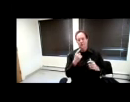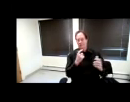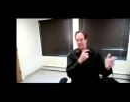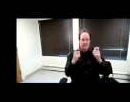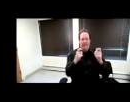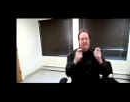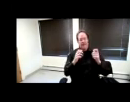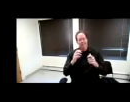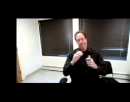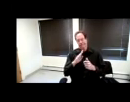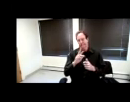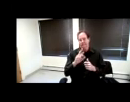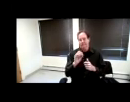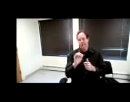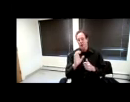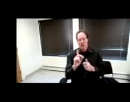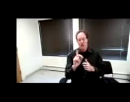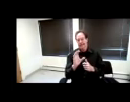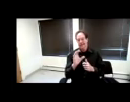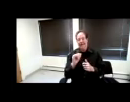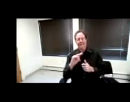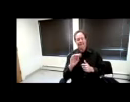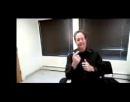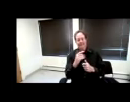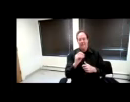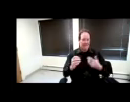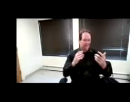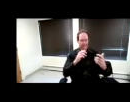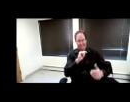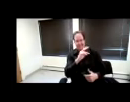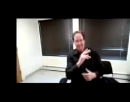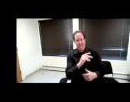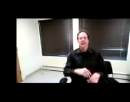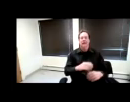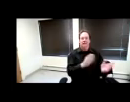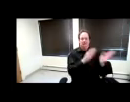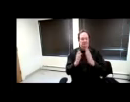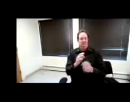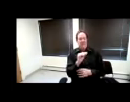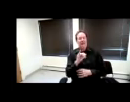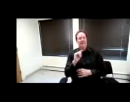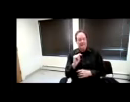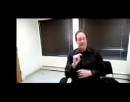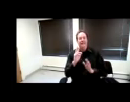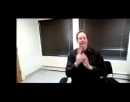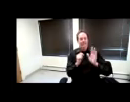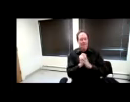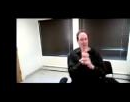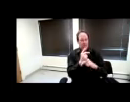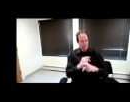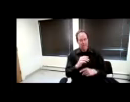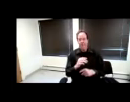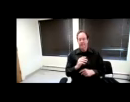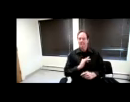companies, et cetera. MIT Video Productions, we also do a lot of work with. They're great,